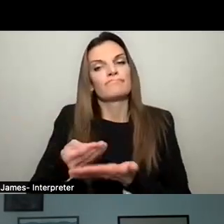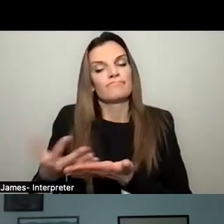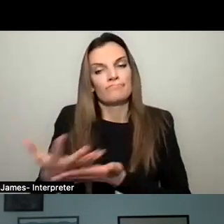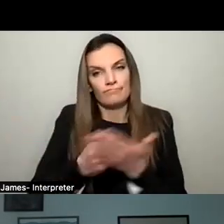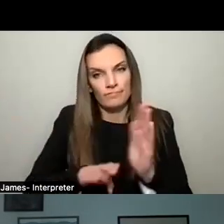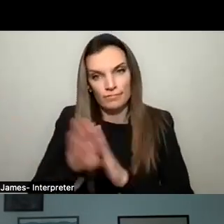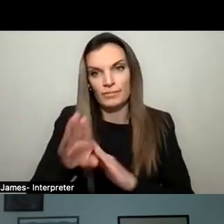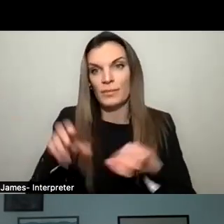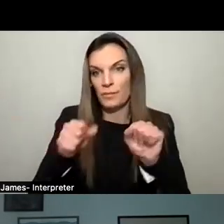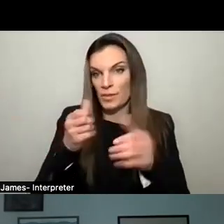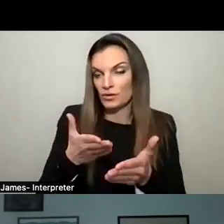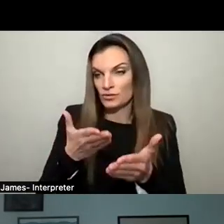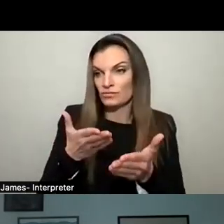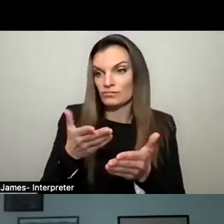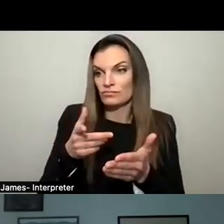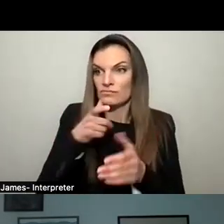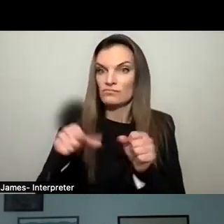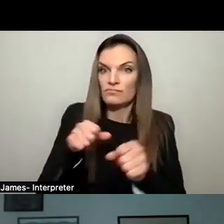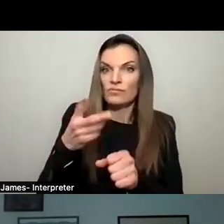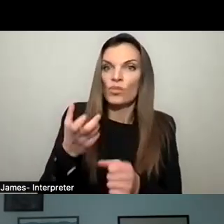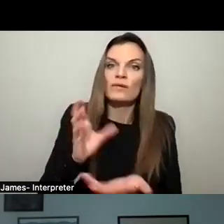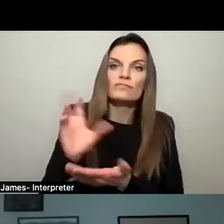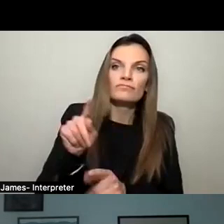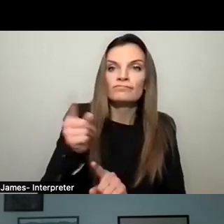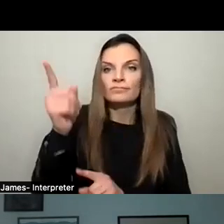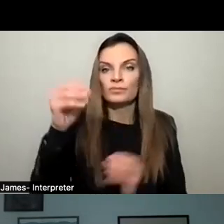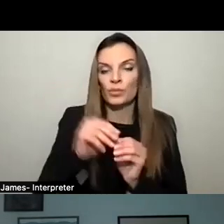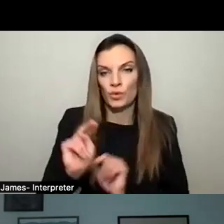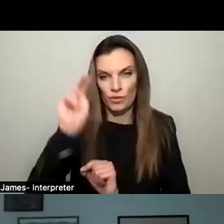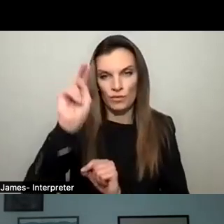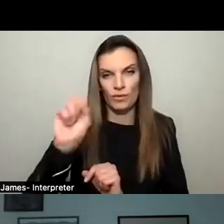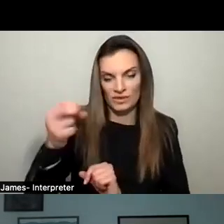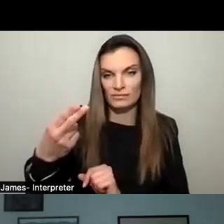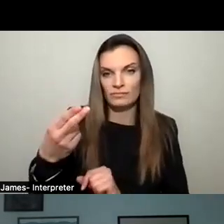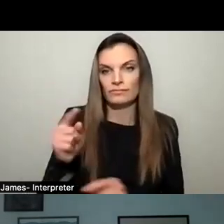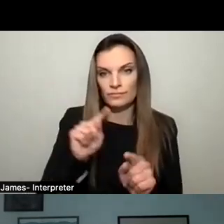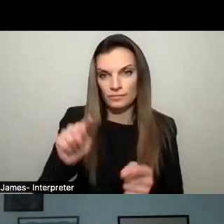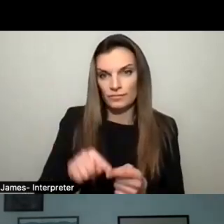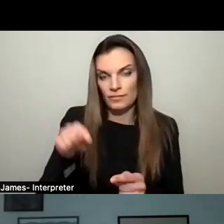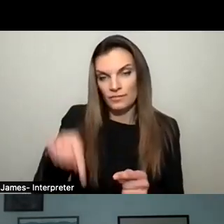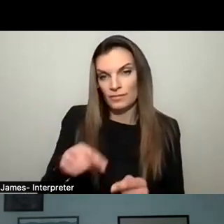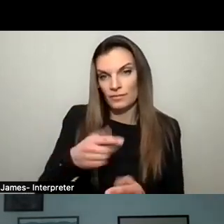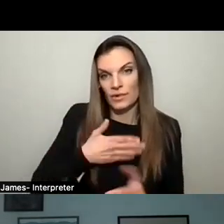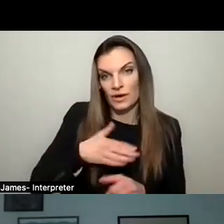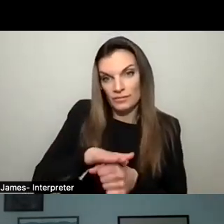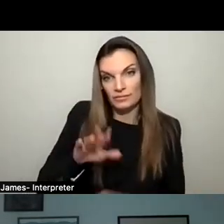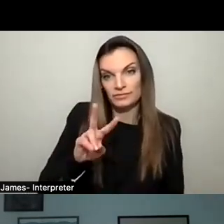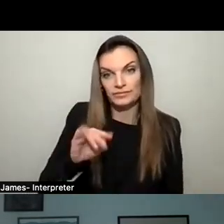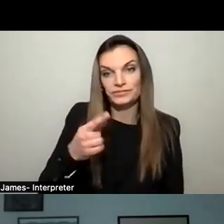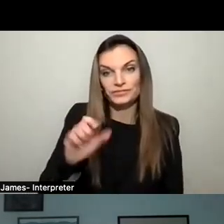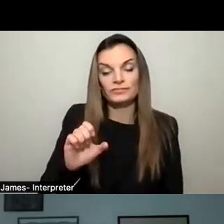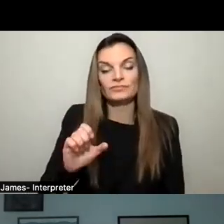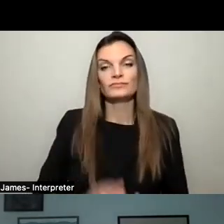bikers moving forward who really want to explore the northern part of Sleepy Hollow and into our part of the village and bring their money with them.